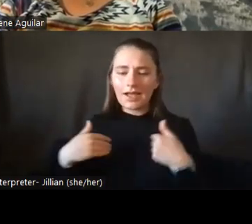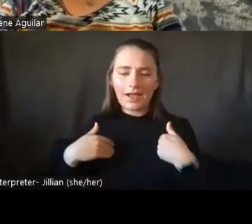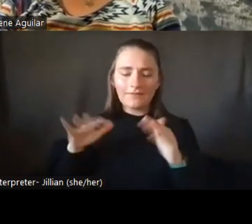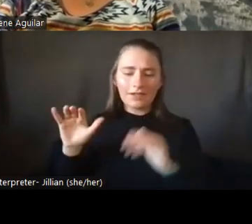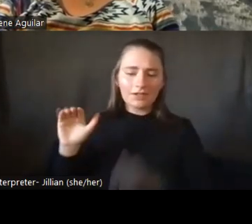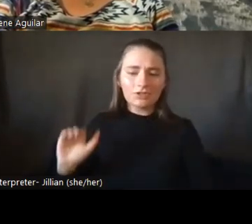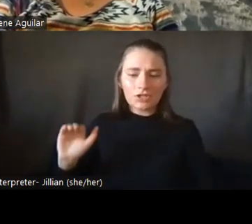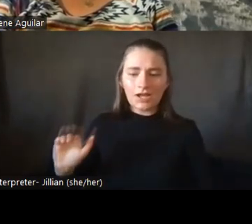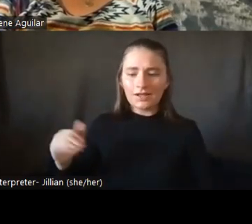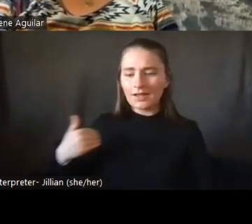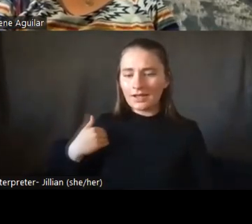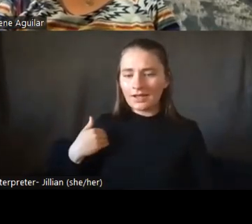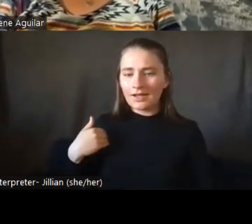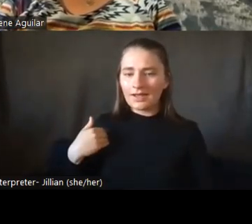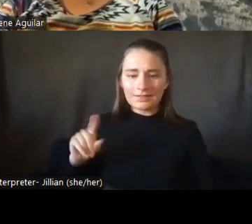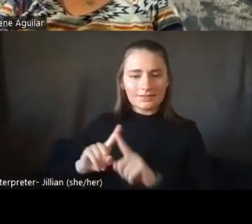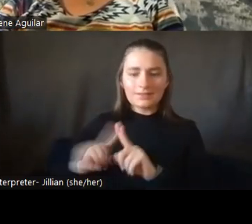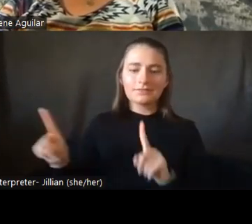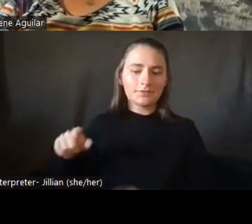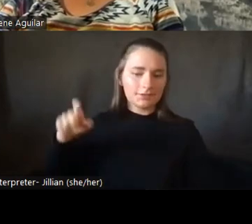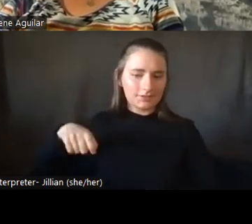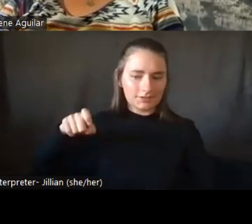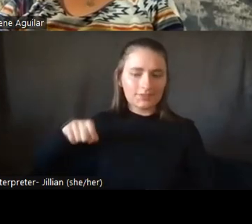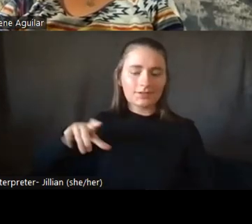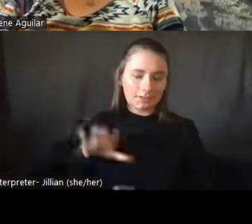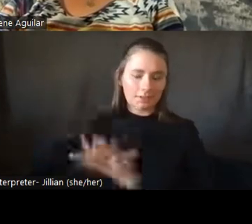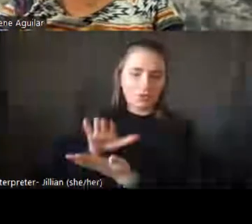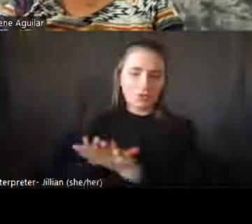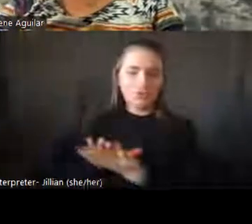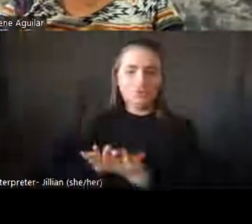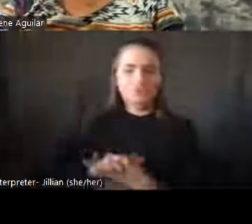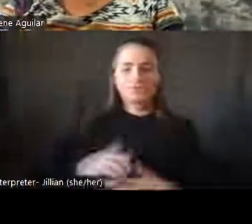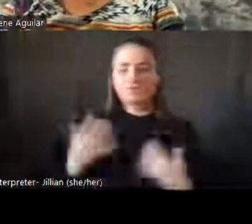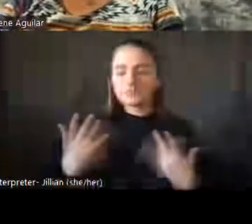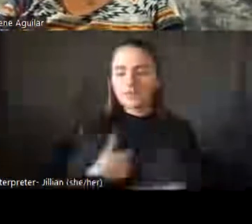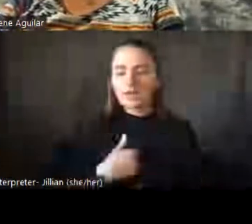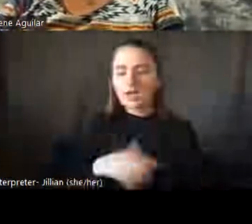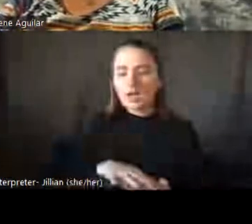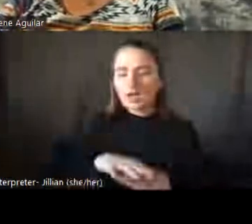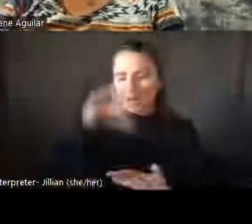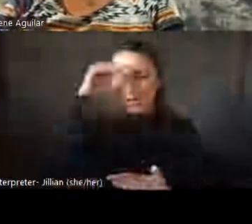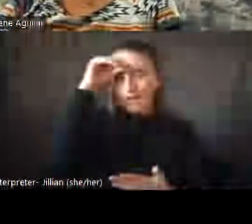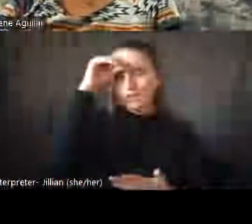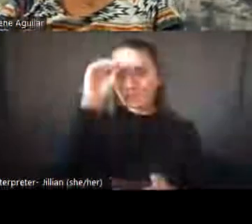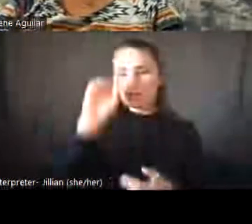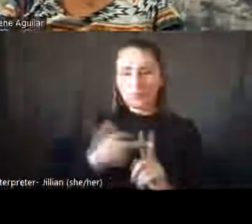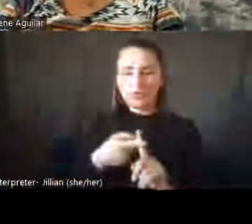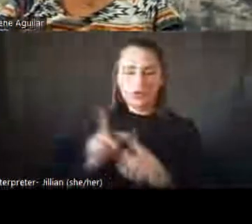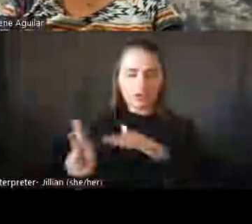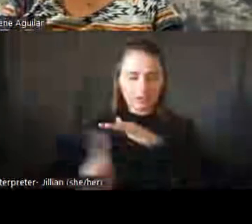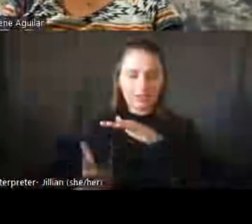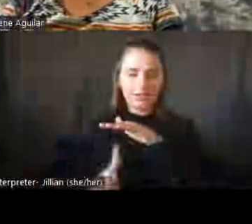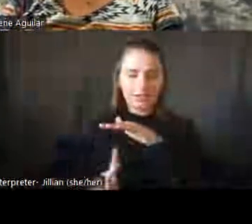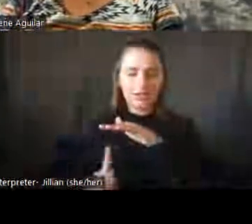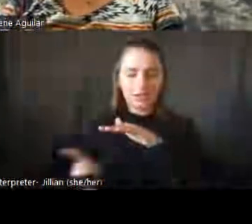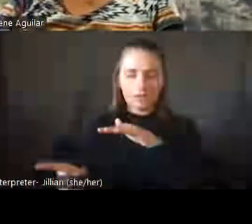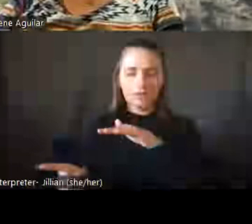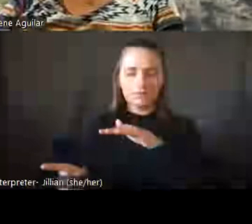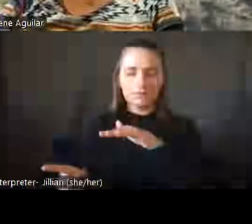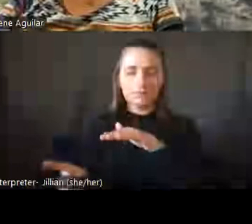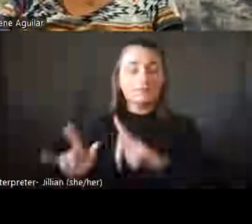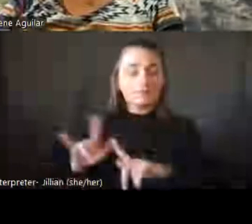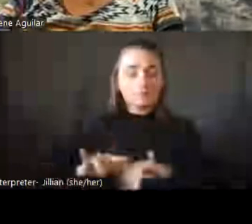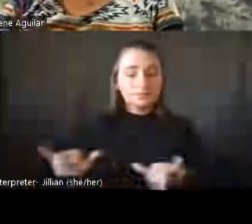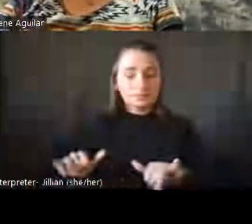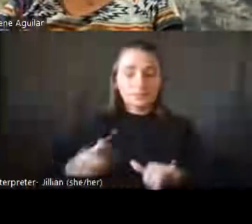that has different needs at school. And so I learned that when she was in kindergarten. And then at that same time,